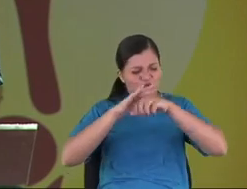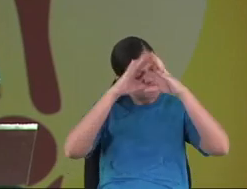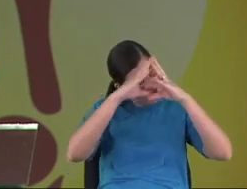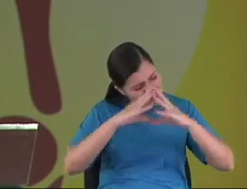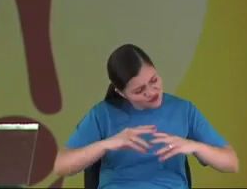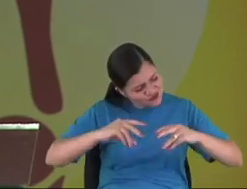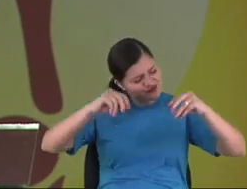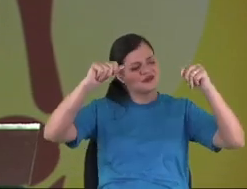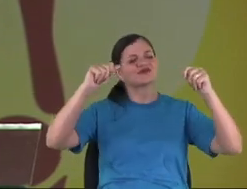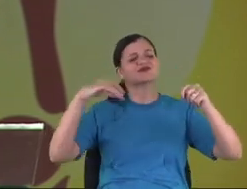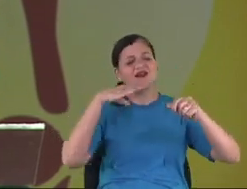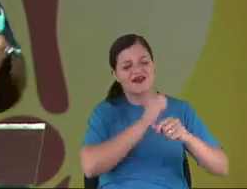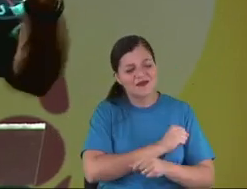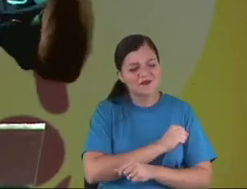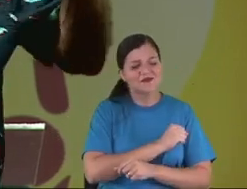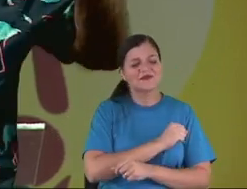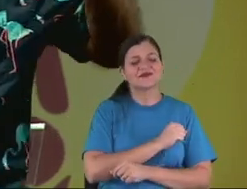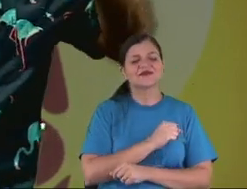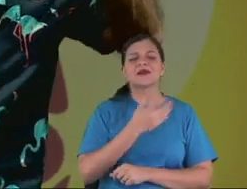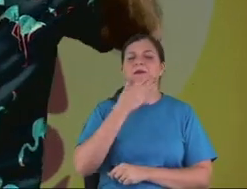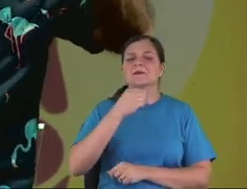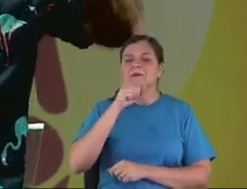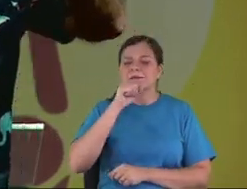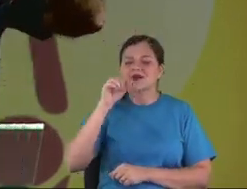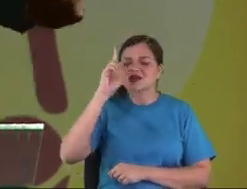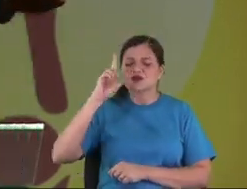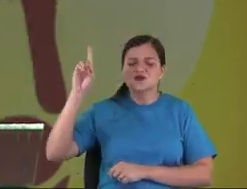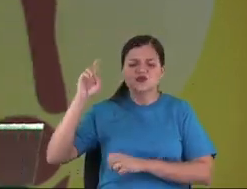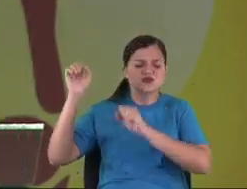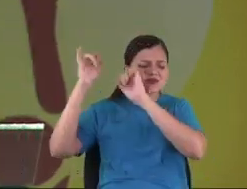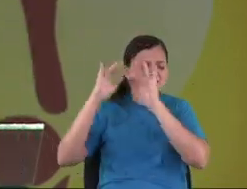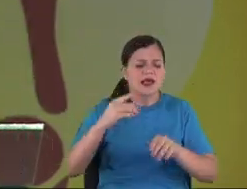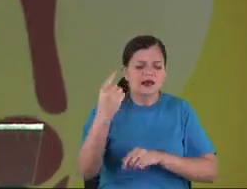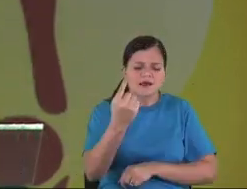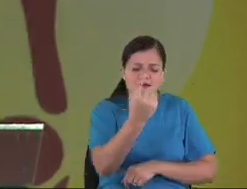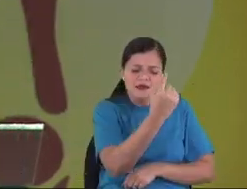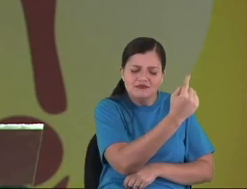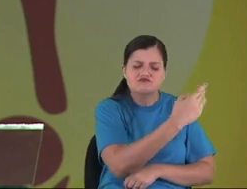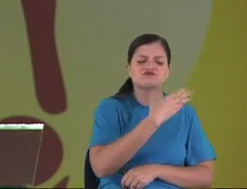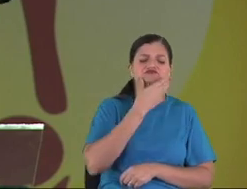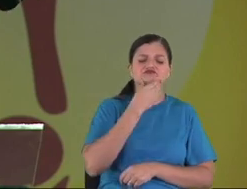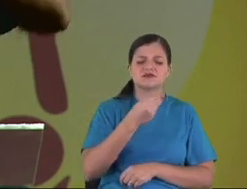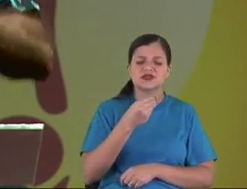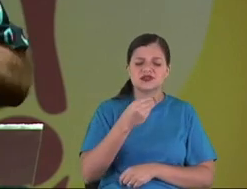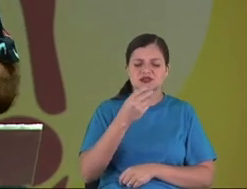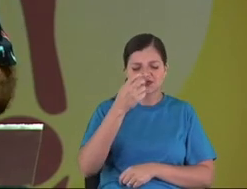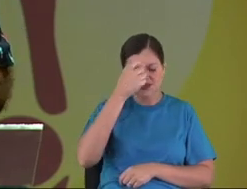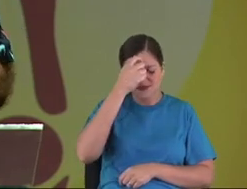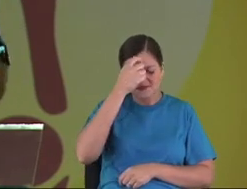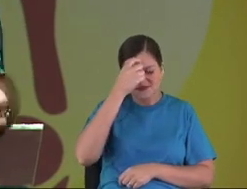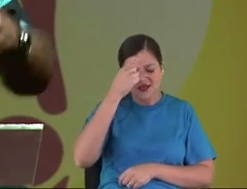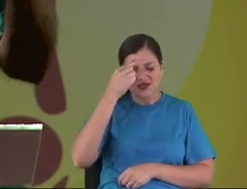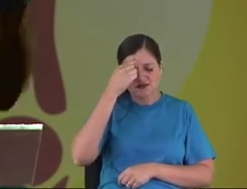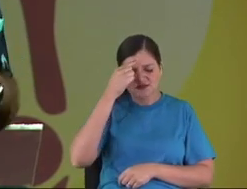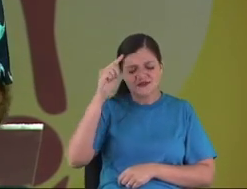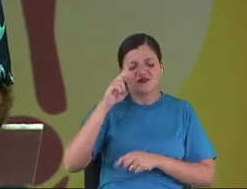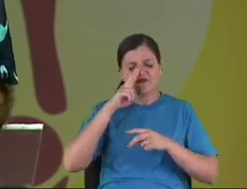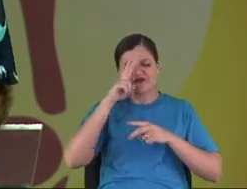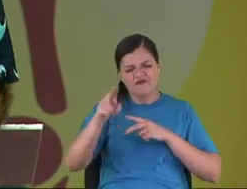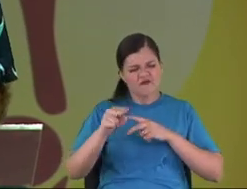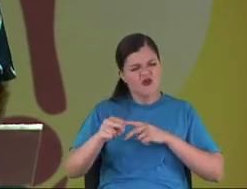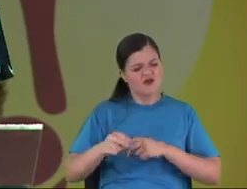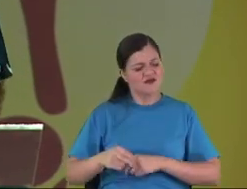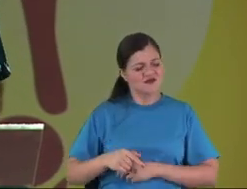and they get help fast, give them discernment, strong,